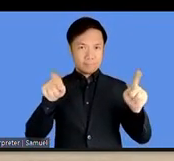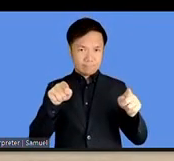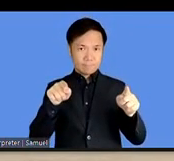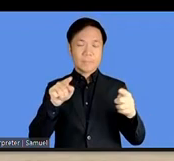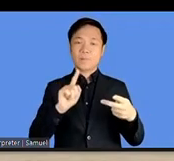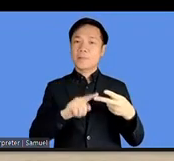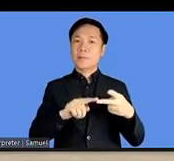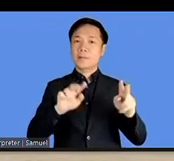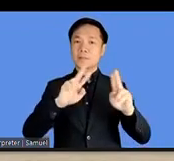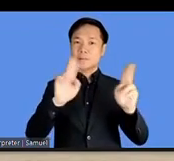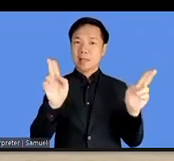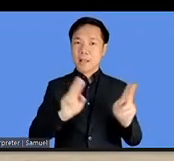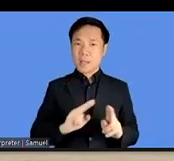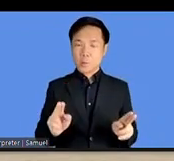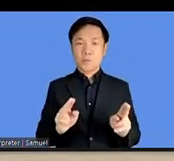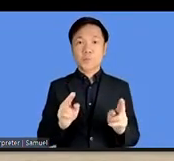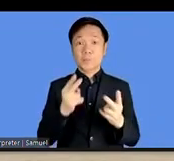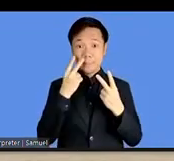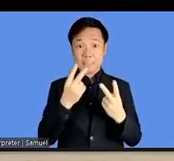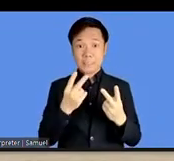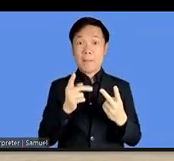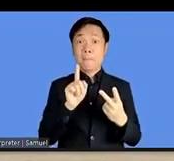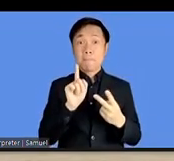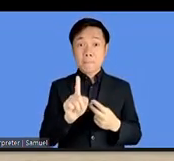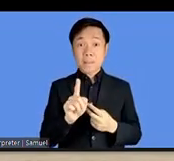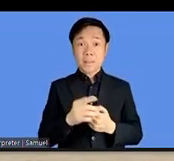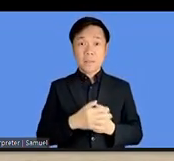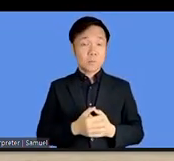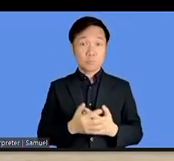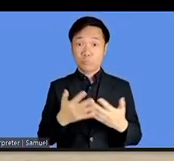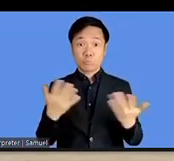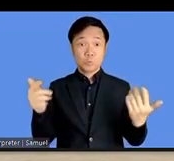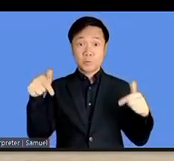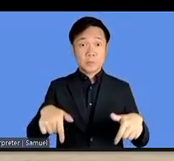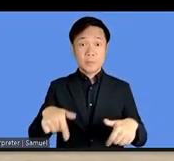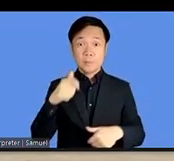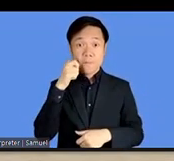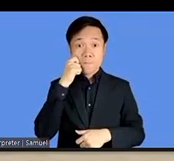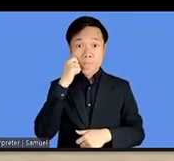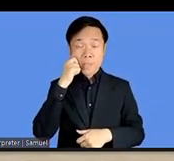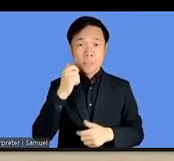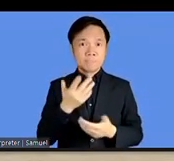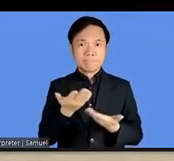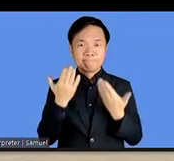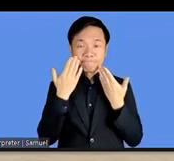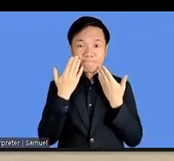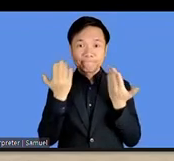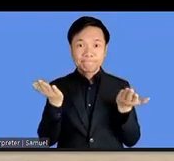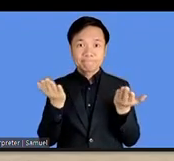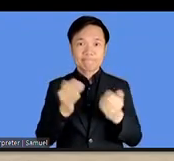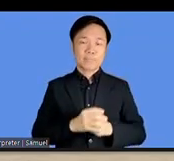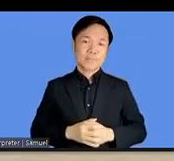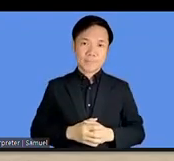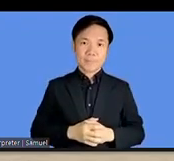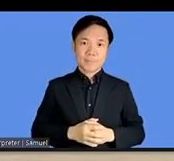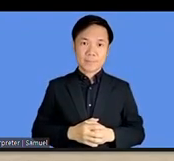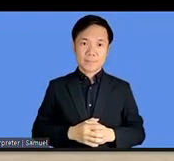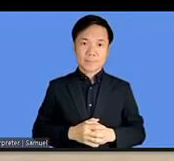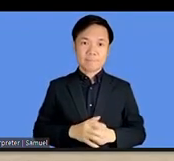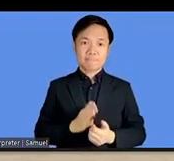sessions but we don't know what is happening on site right but i think that would be also should be also